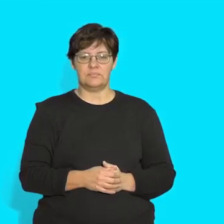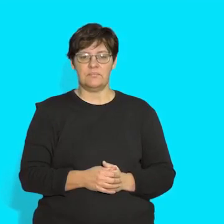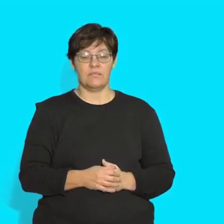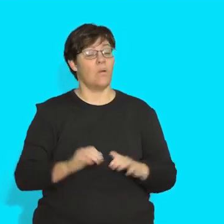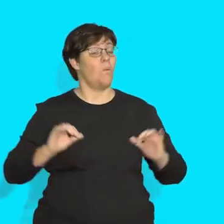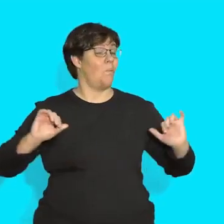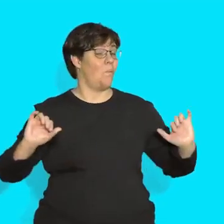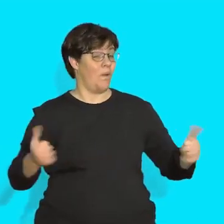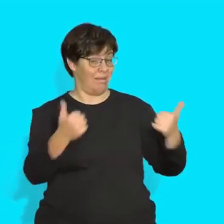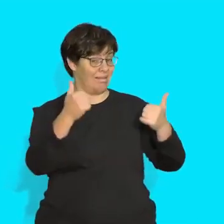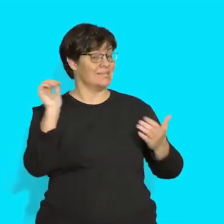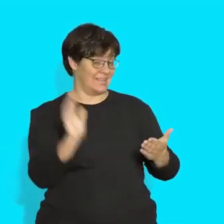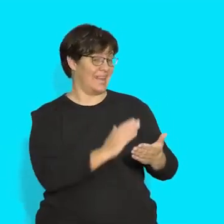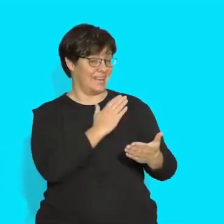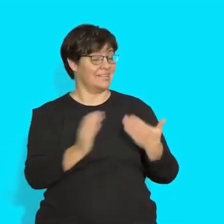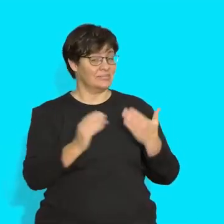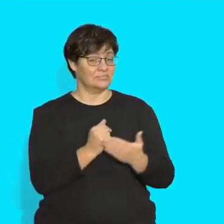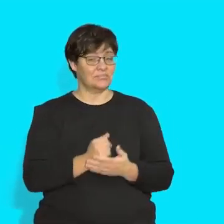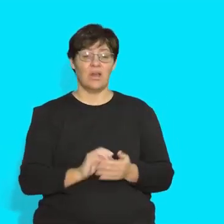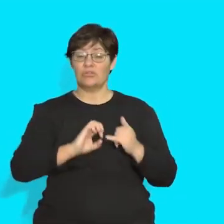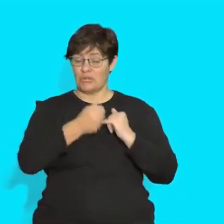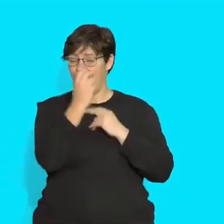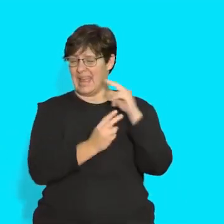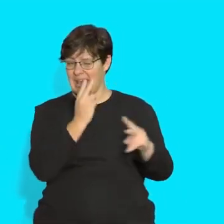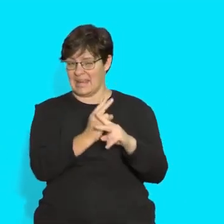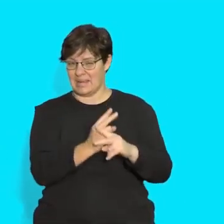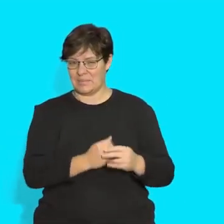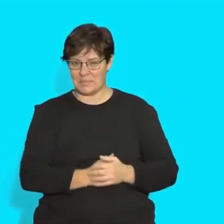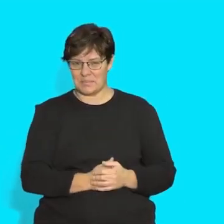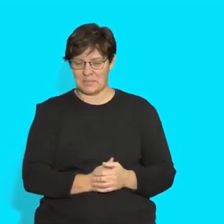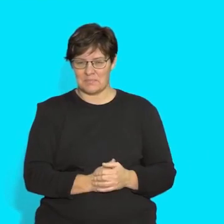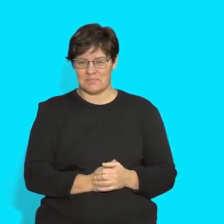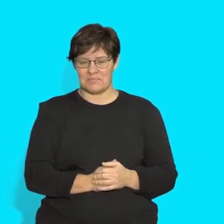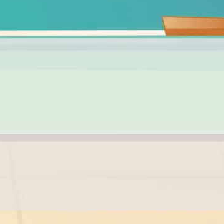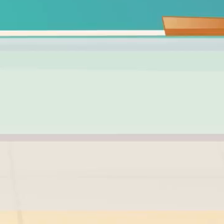Well sung, everyone. Let's try it one more time.